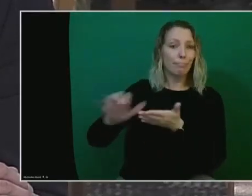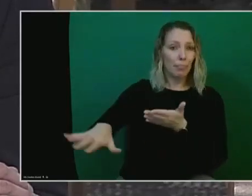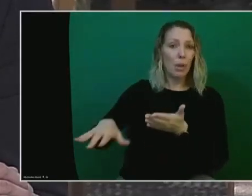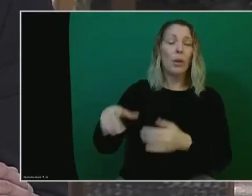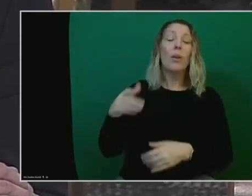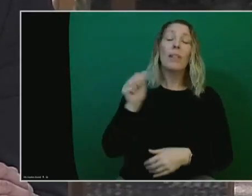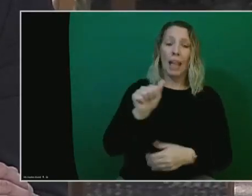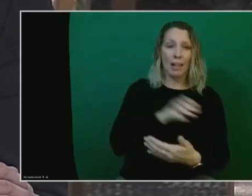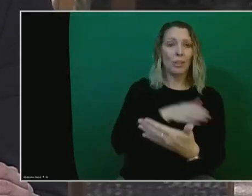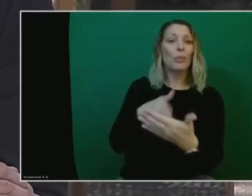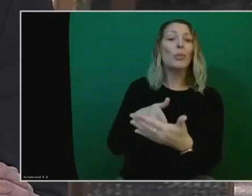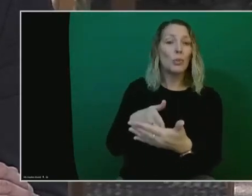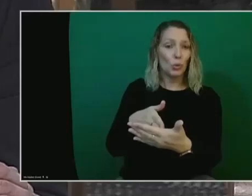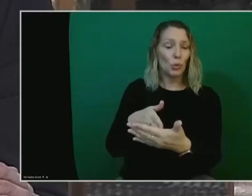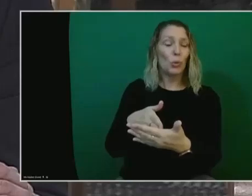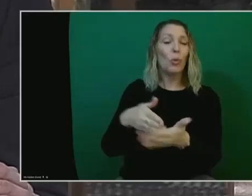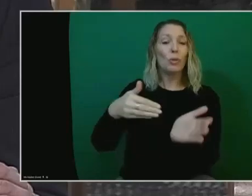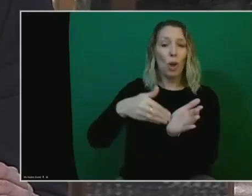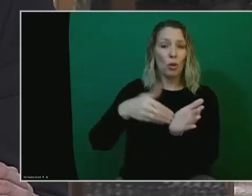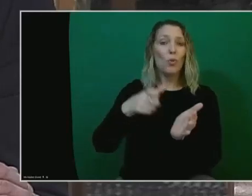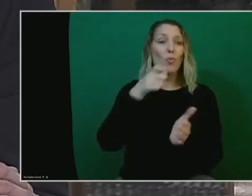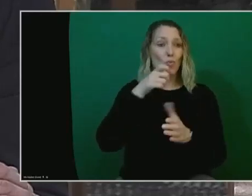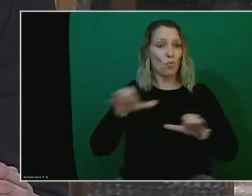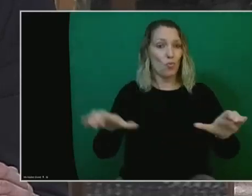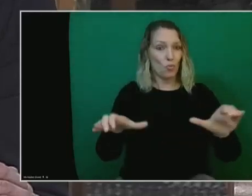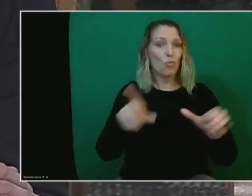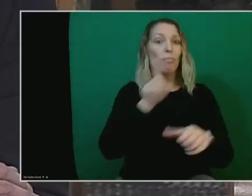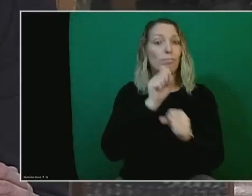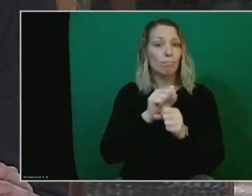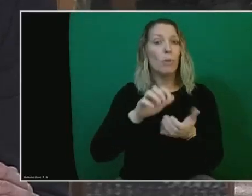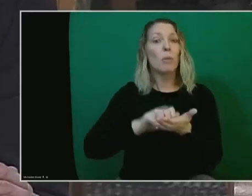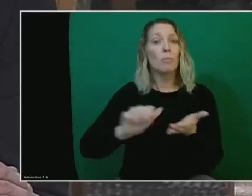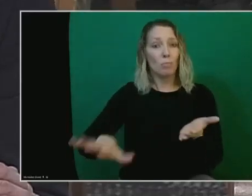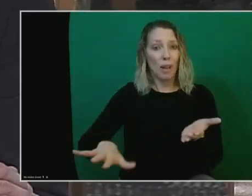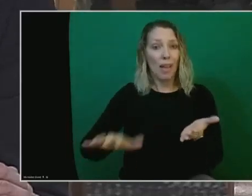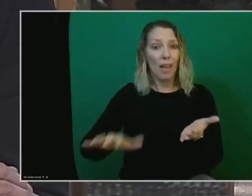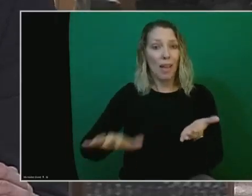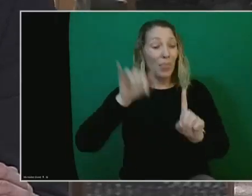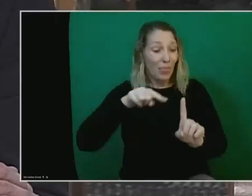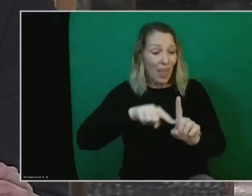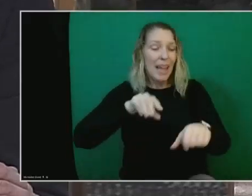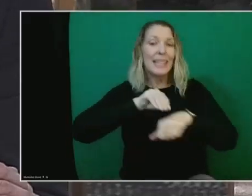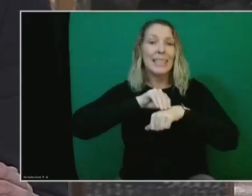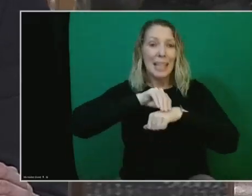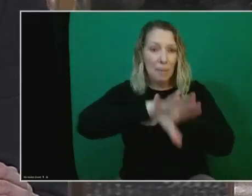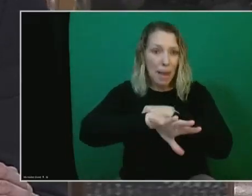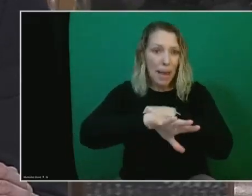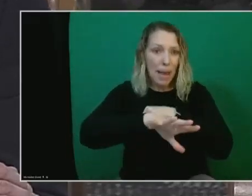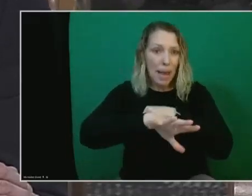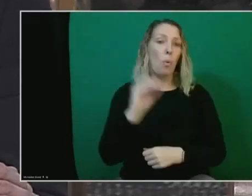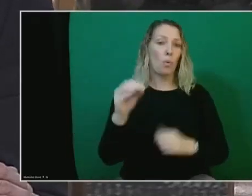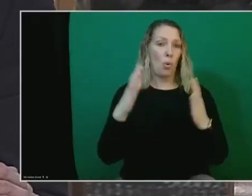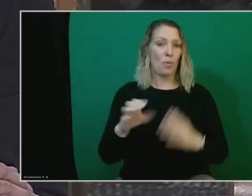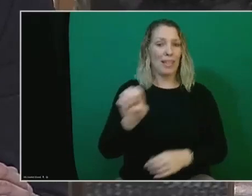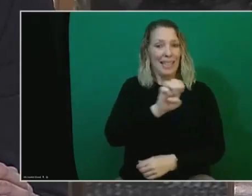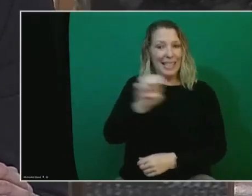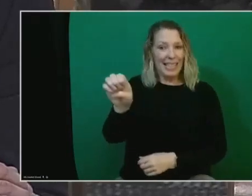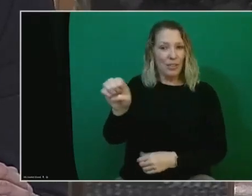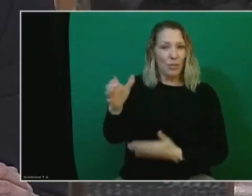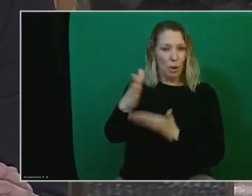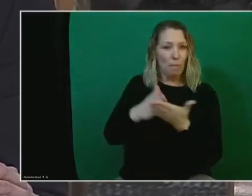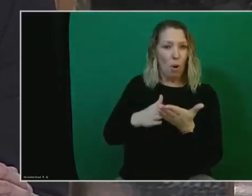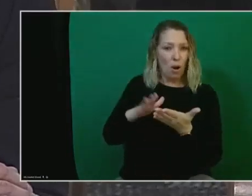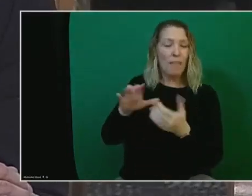medical providers who perform abortions. This has had a direct impact on Oregonians in the eastern part of the state and that